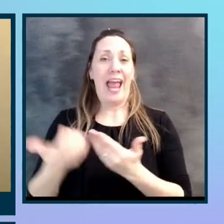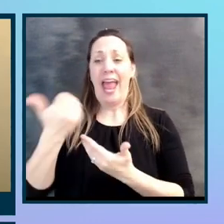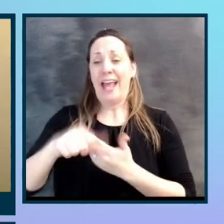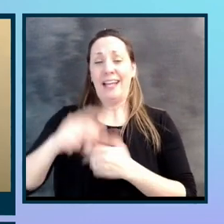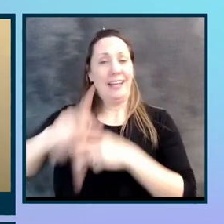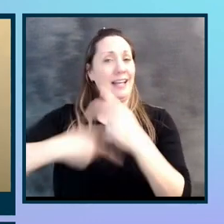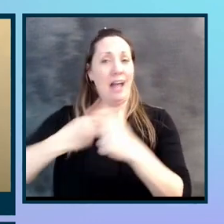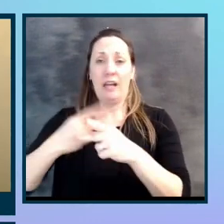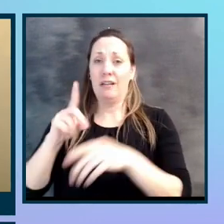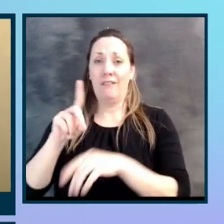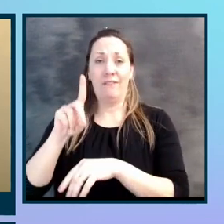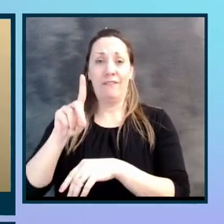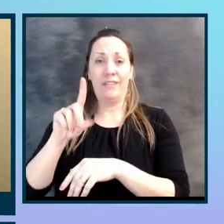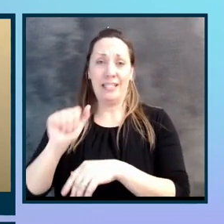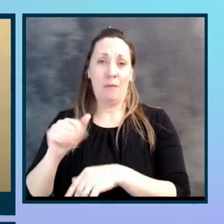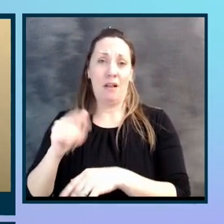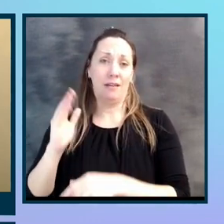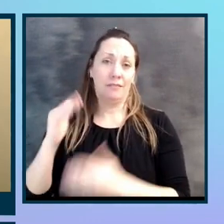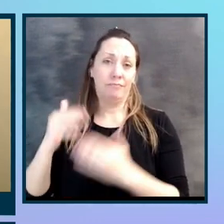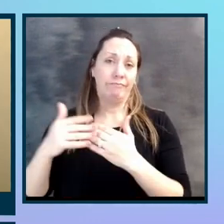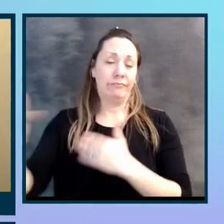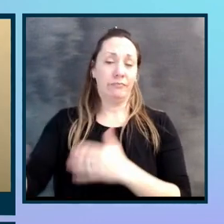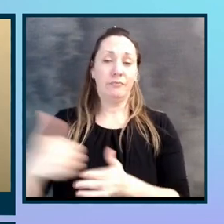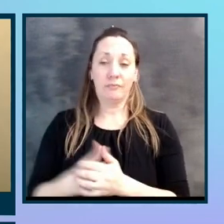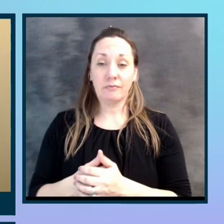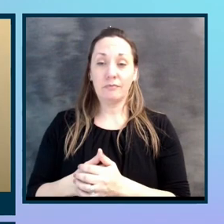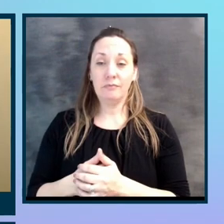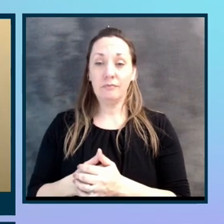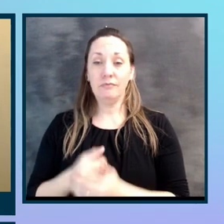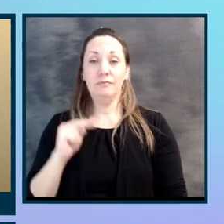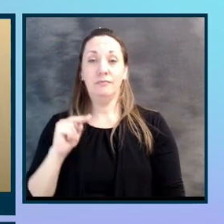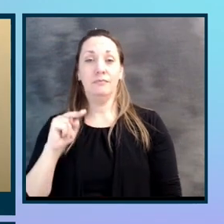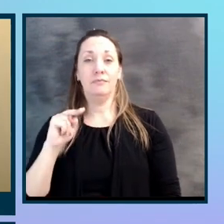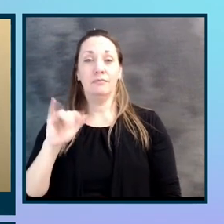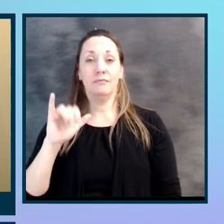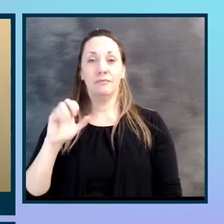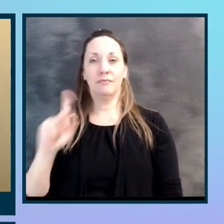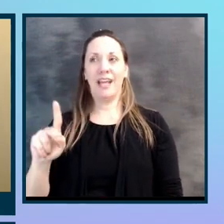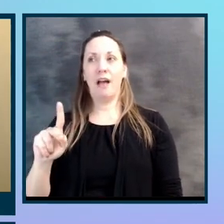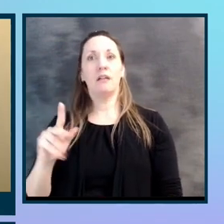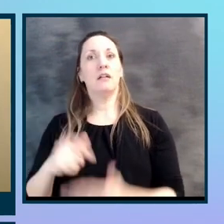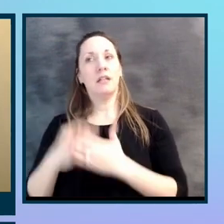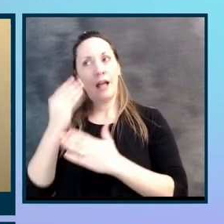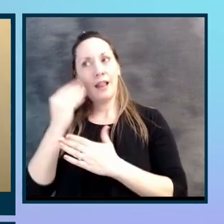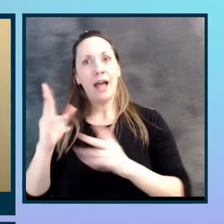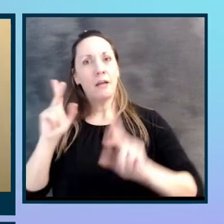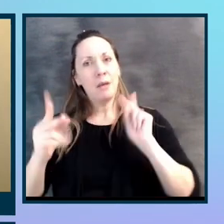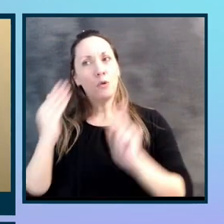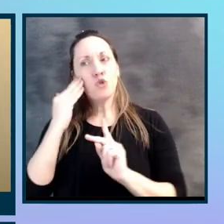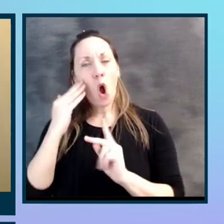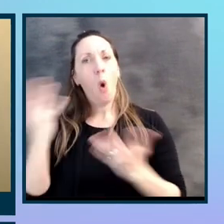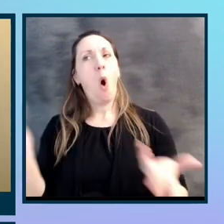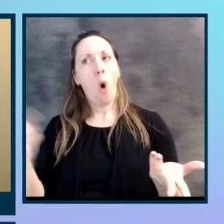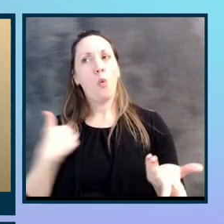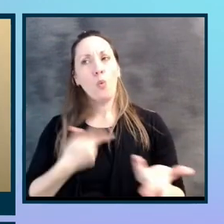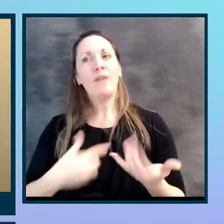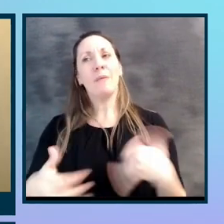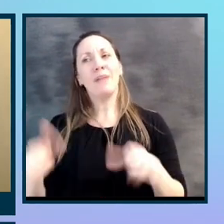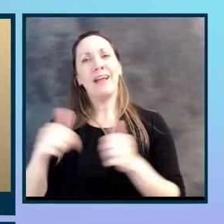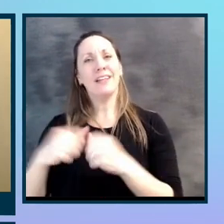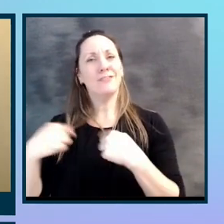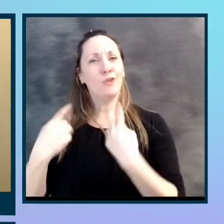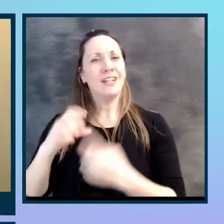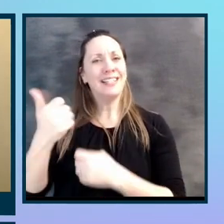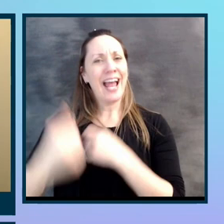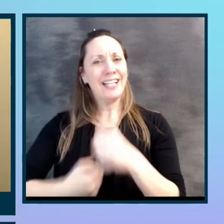getting to know the people that we, you know, that we've been playing this game for 10 years and, you meeting them and learning